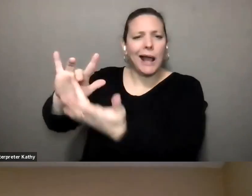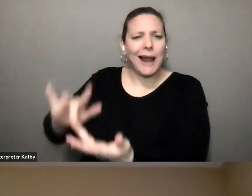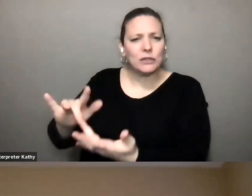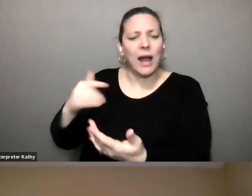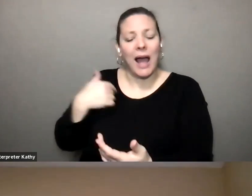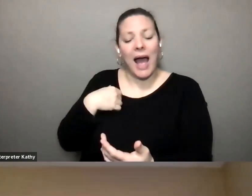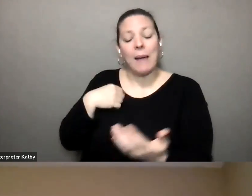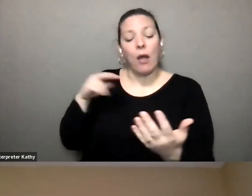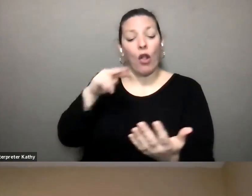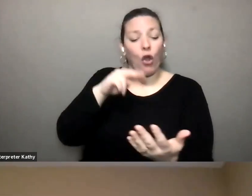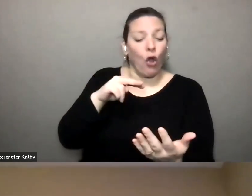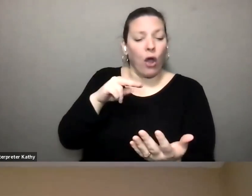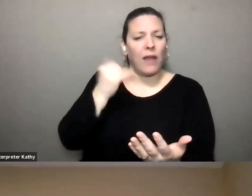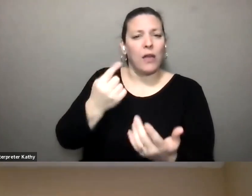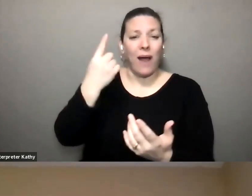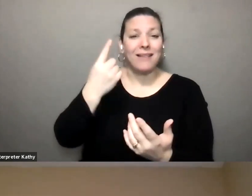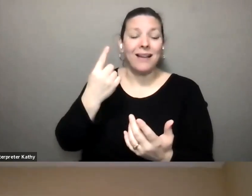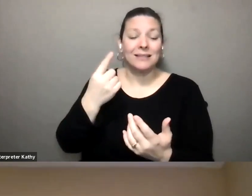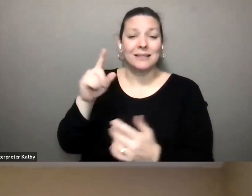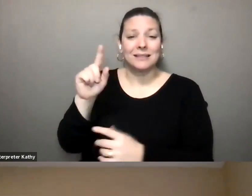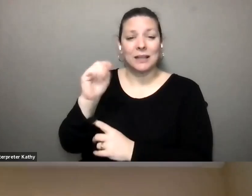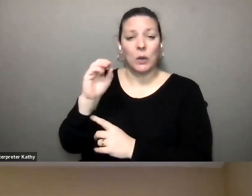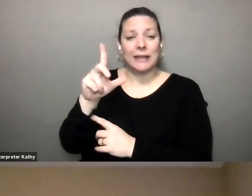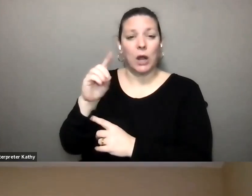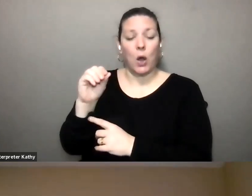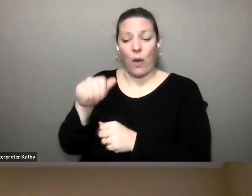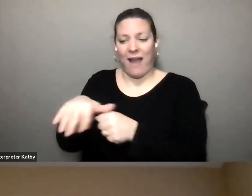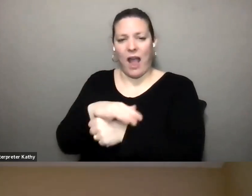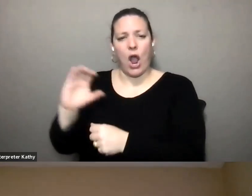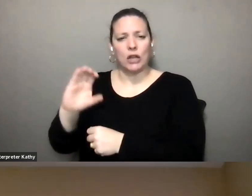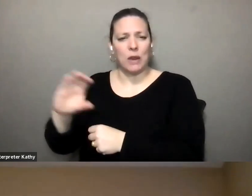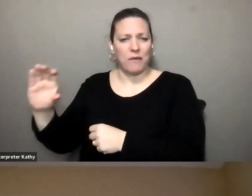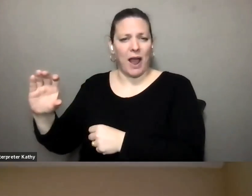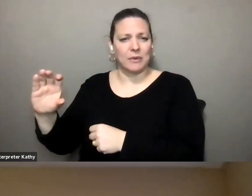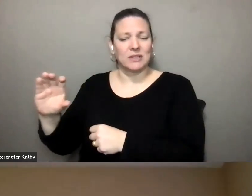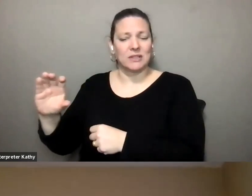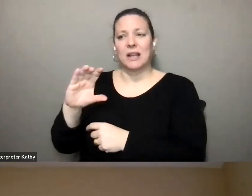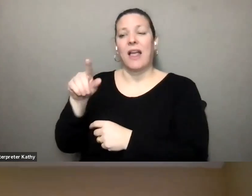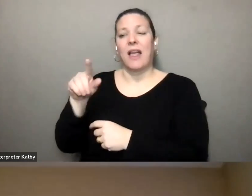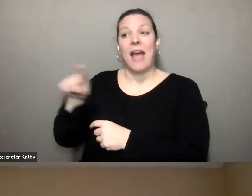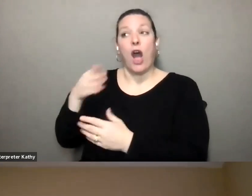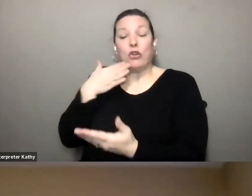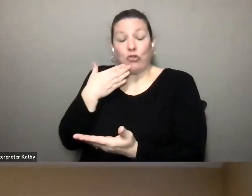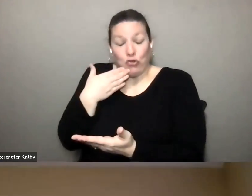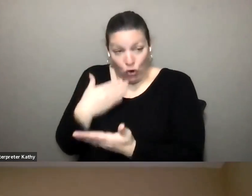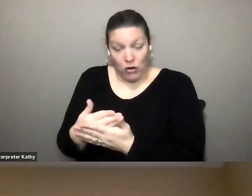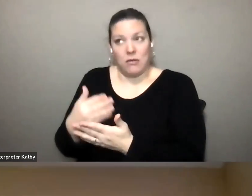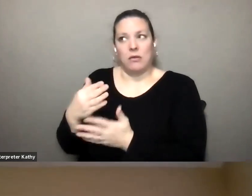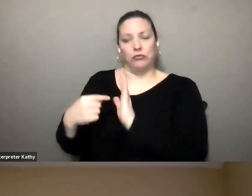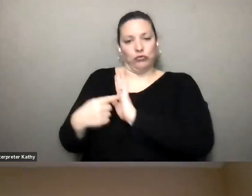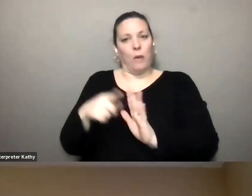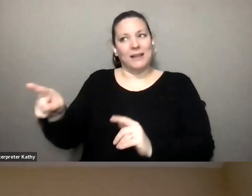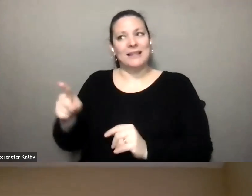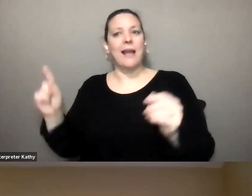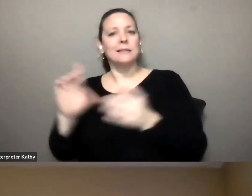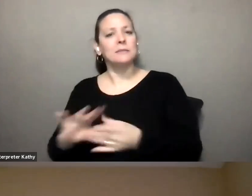you know i think that that big one right now is the selenium um area chamber of commerce i think that they're a really good indicator because they speak on a on behalf of